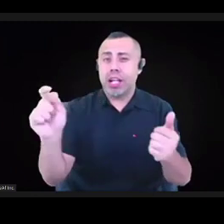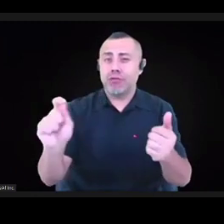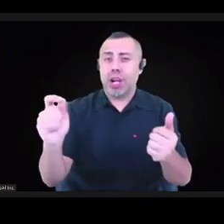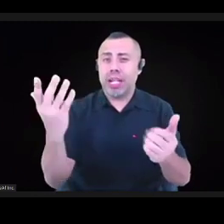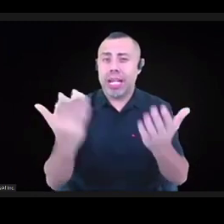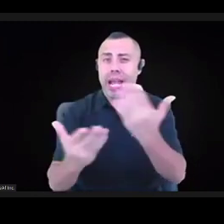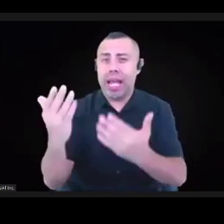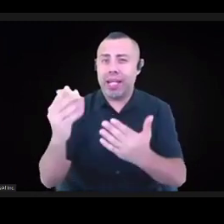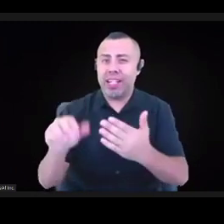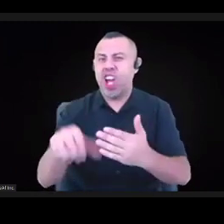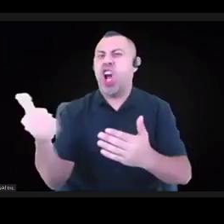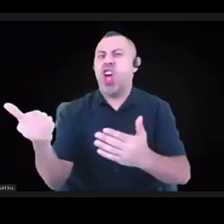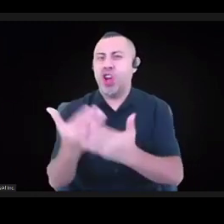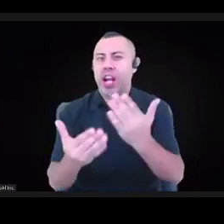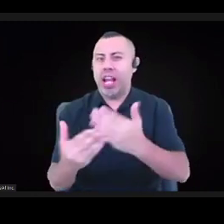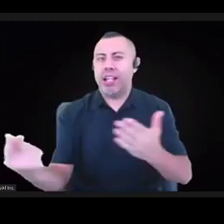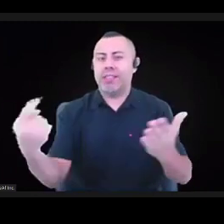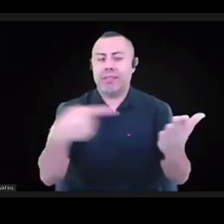build new muscles.